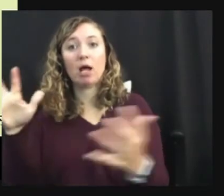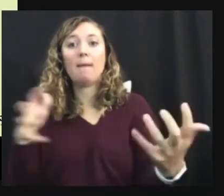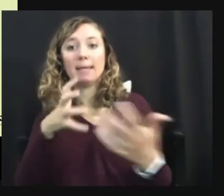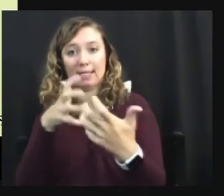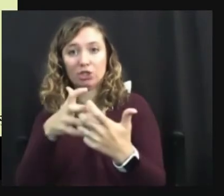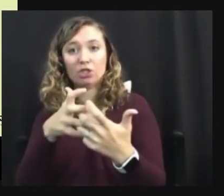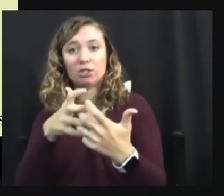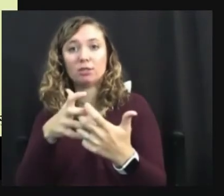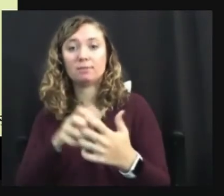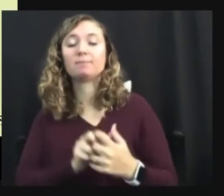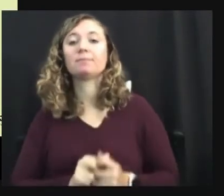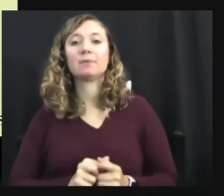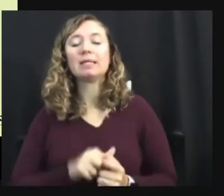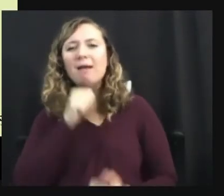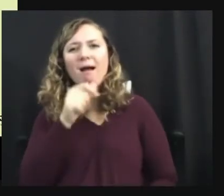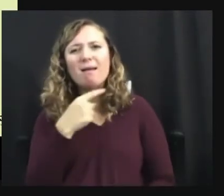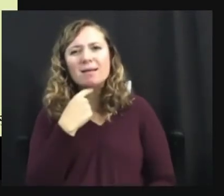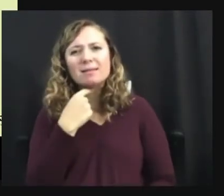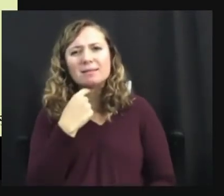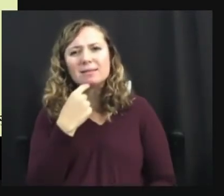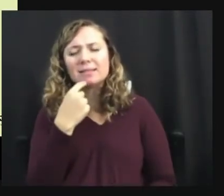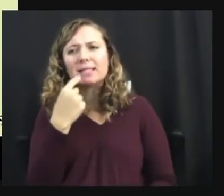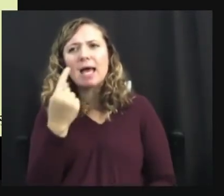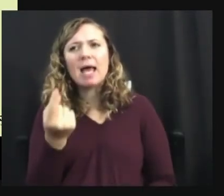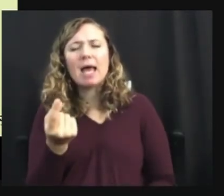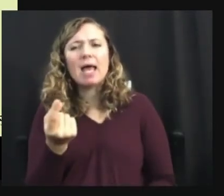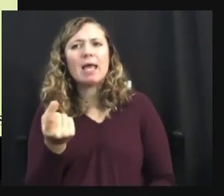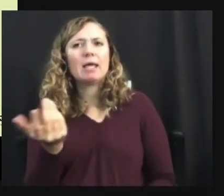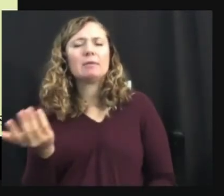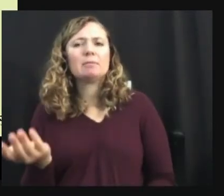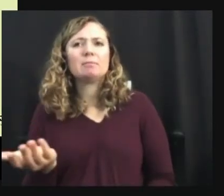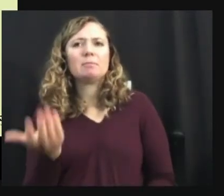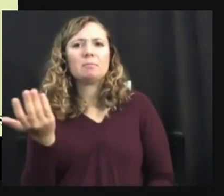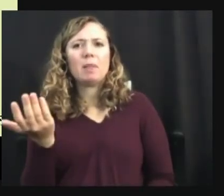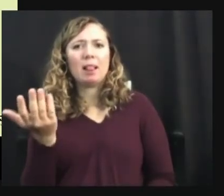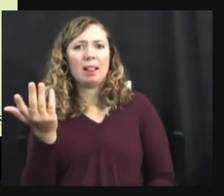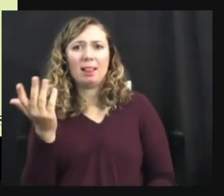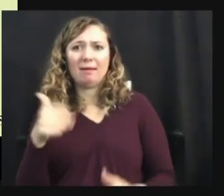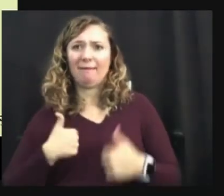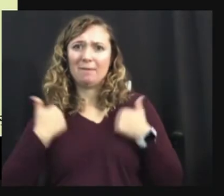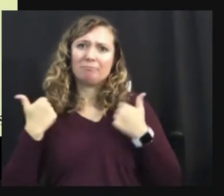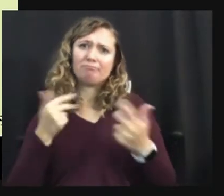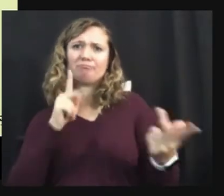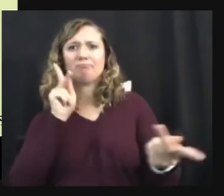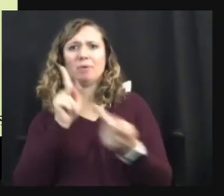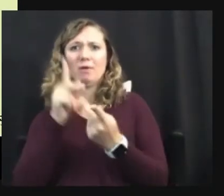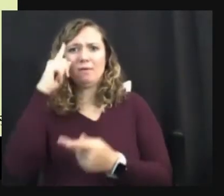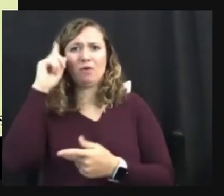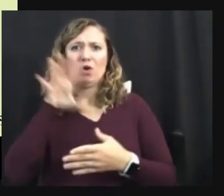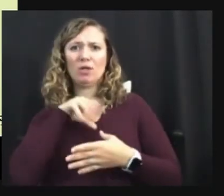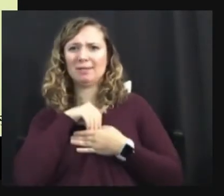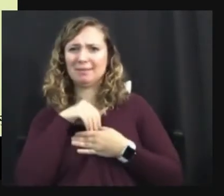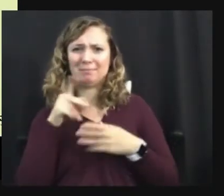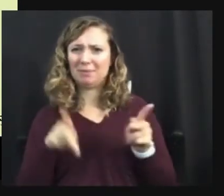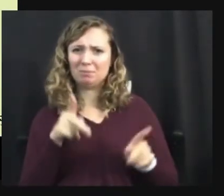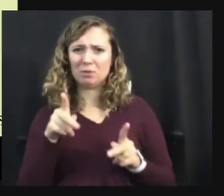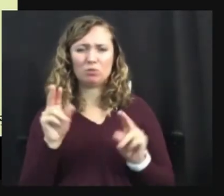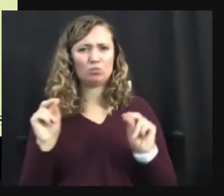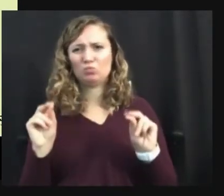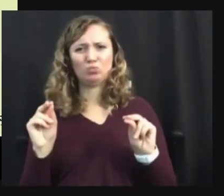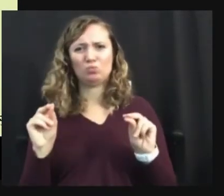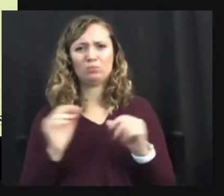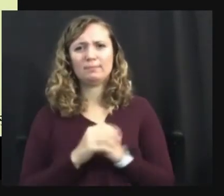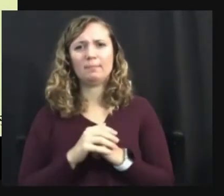And, and this is not to say that, um, you know, life is perfect all the time for autistic people. It's not, um,